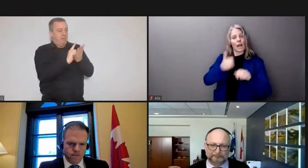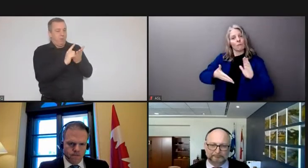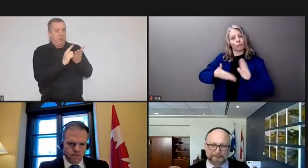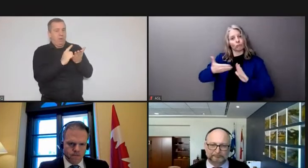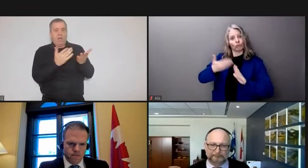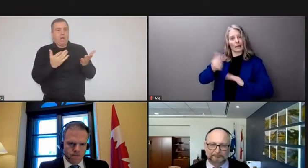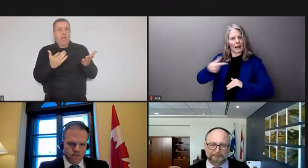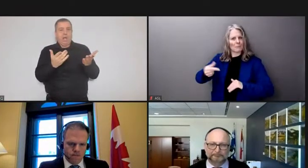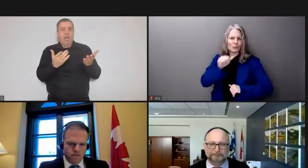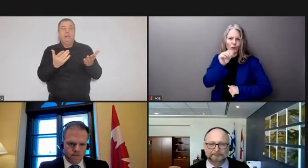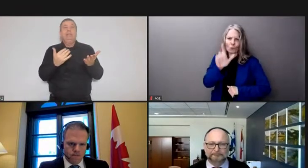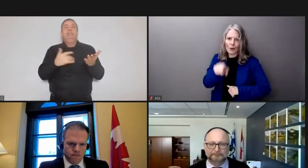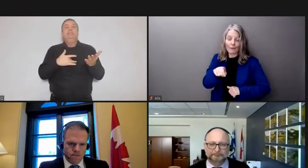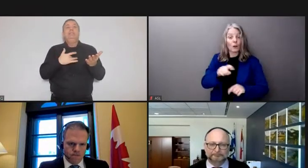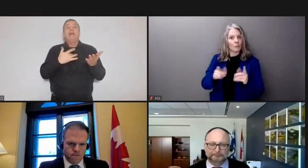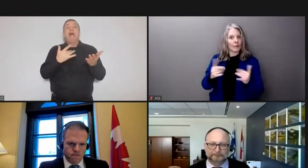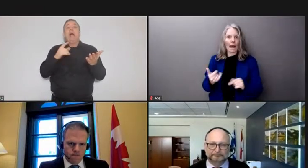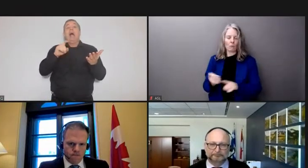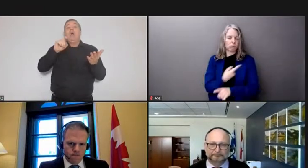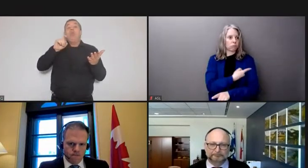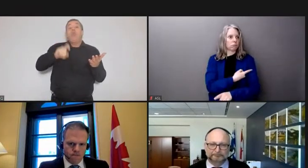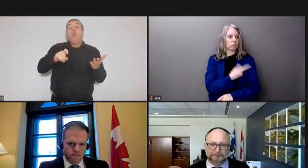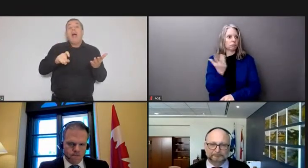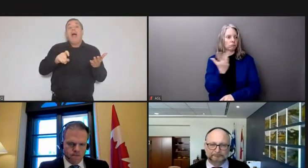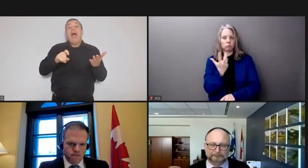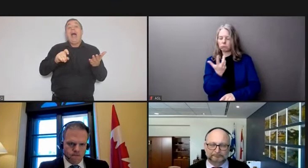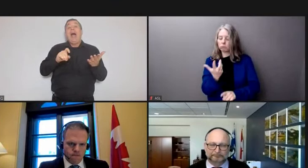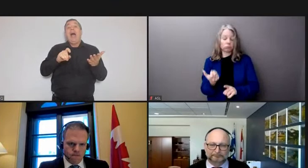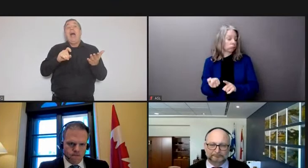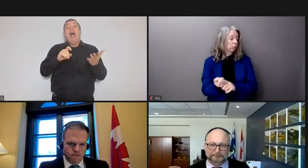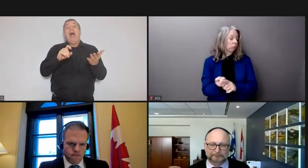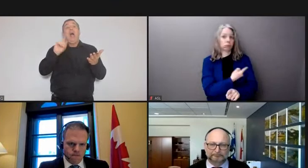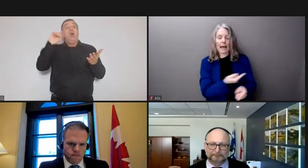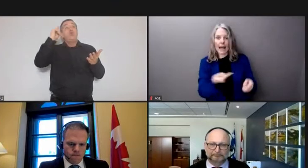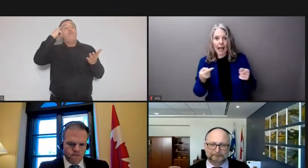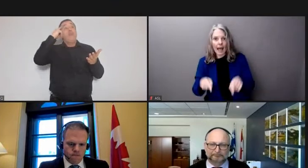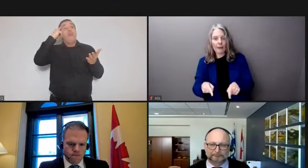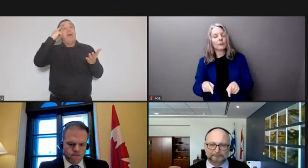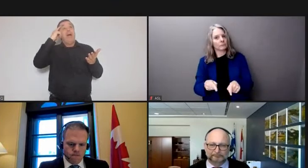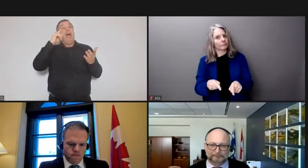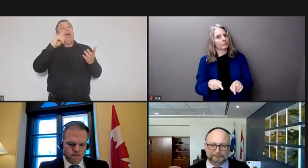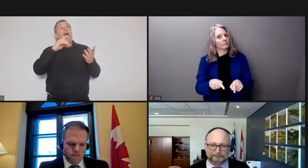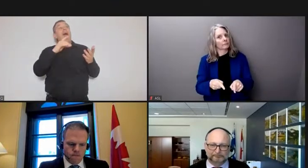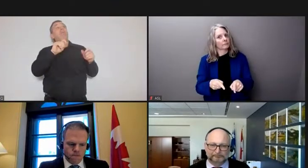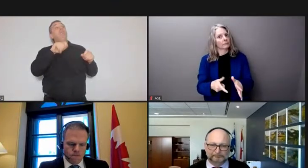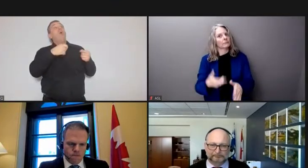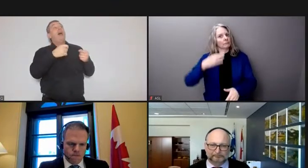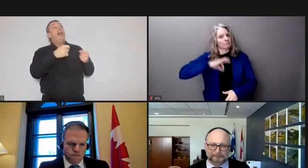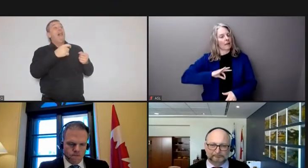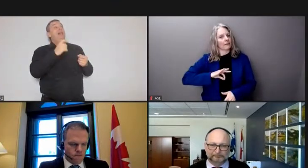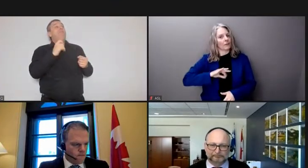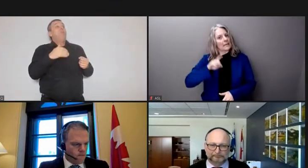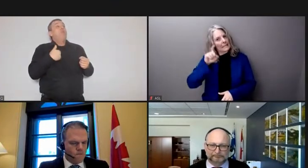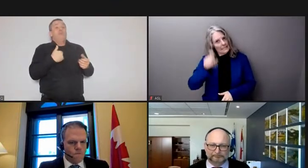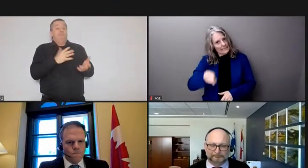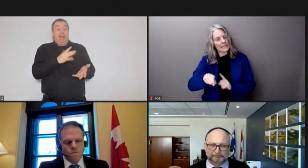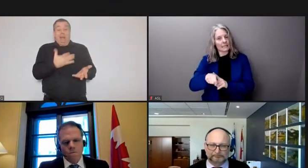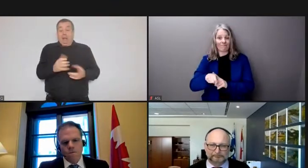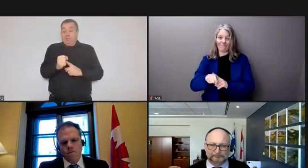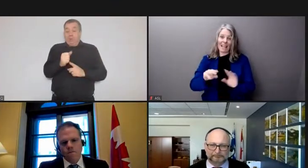necessary in these extraordinary circumstances and they are having a very clear